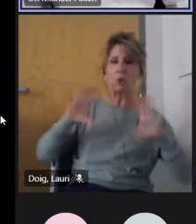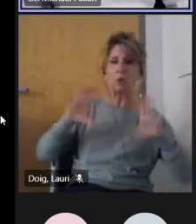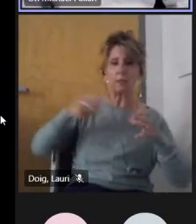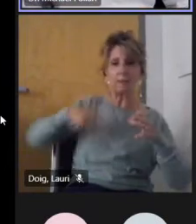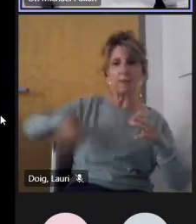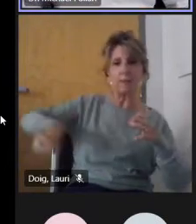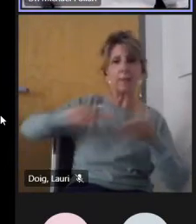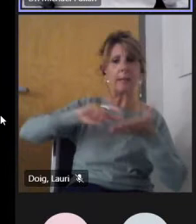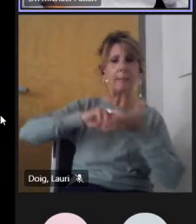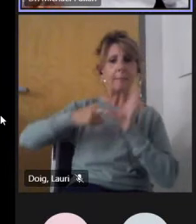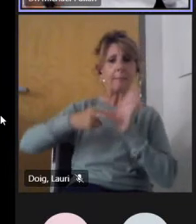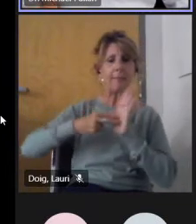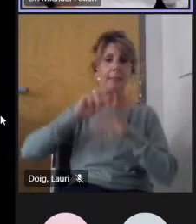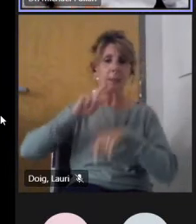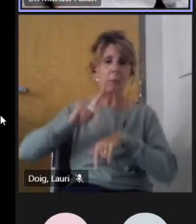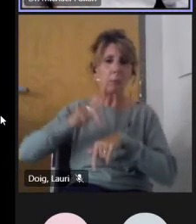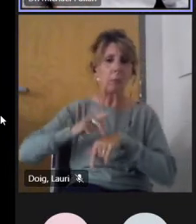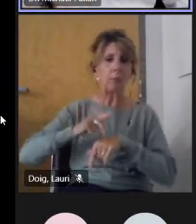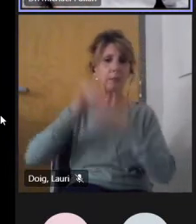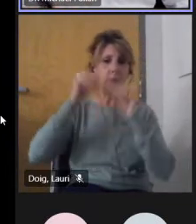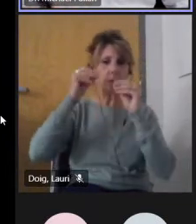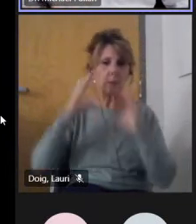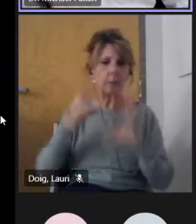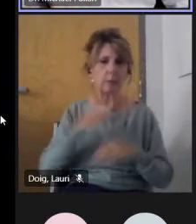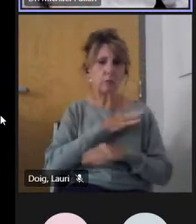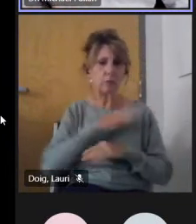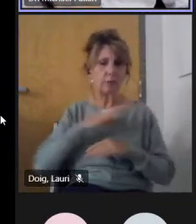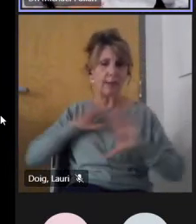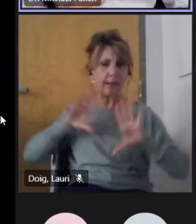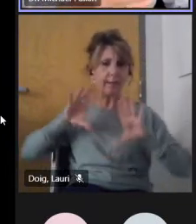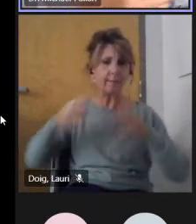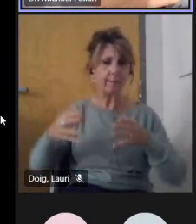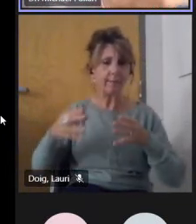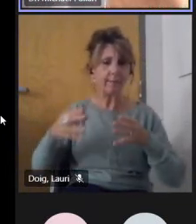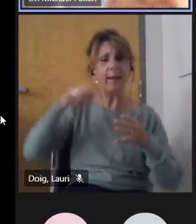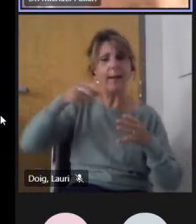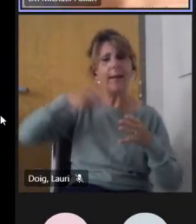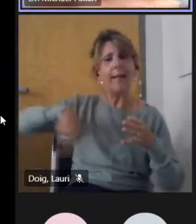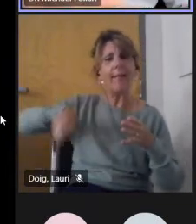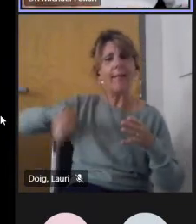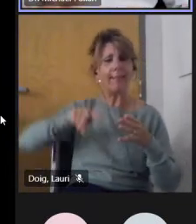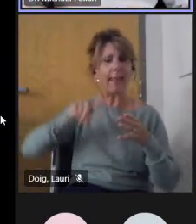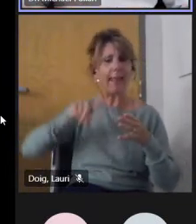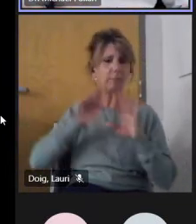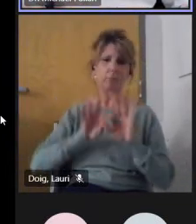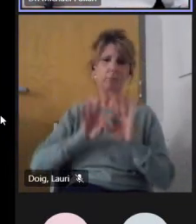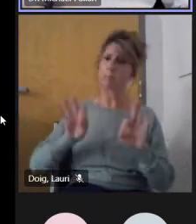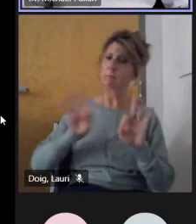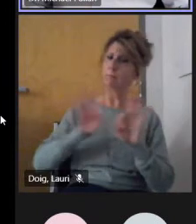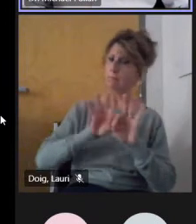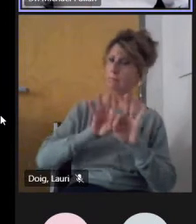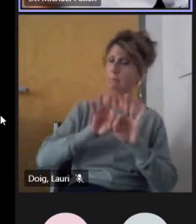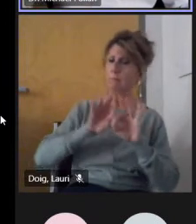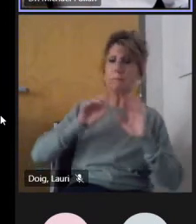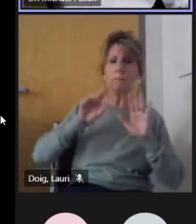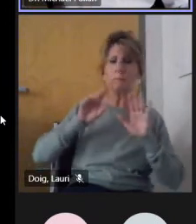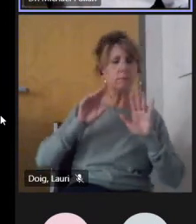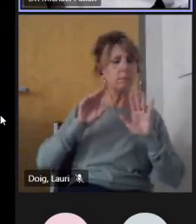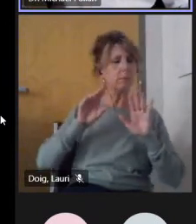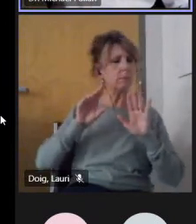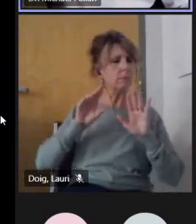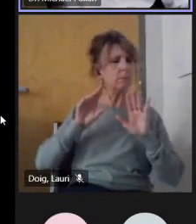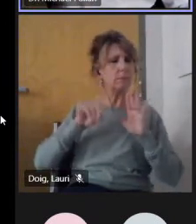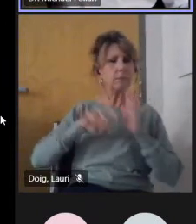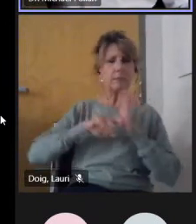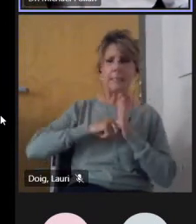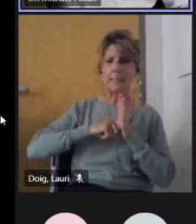about leaders who are, I've come to say, are nuanced. I wrote a book about it, but I drew it on case examples of leaders. When I